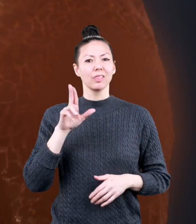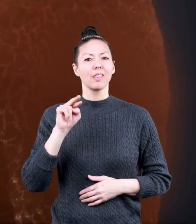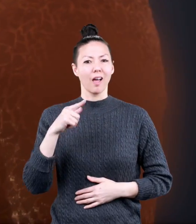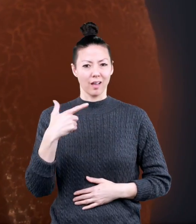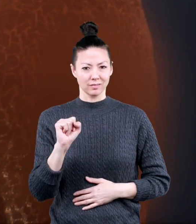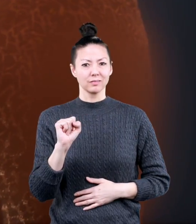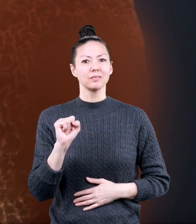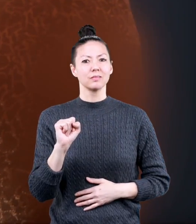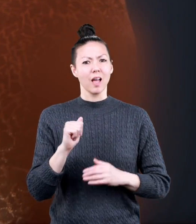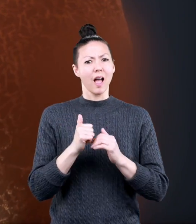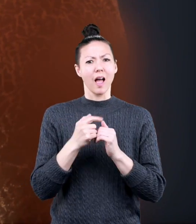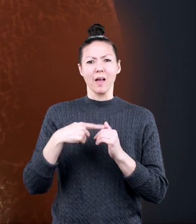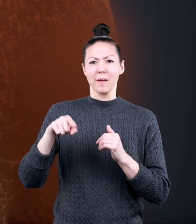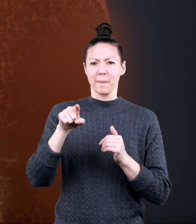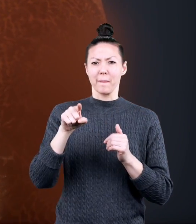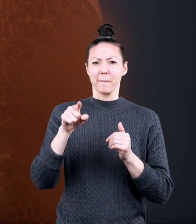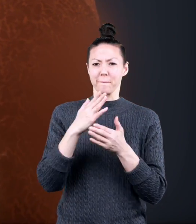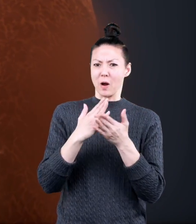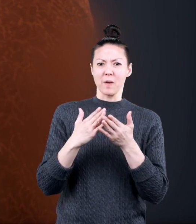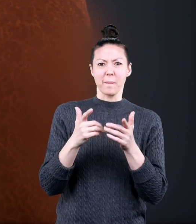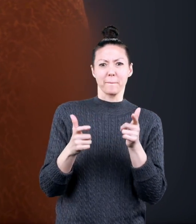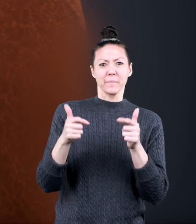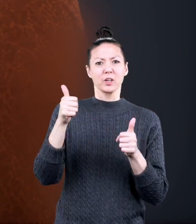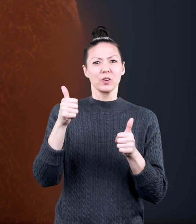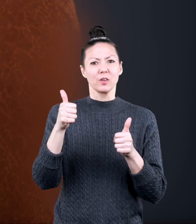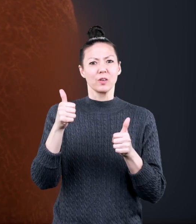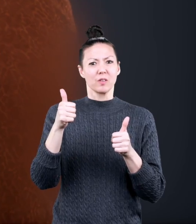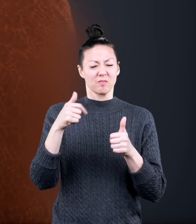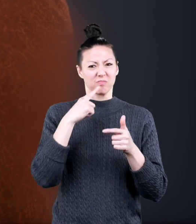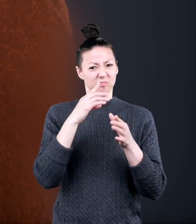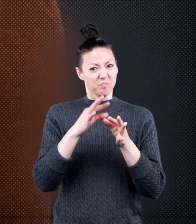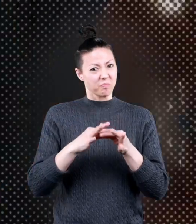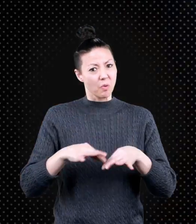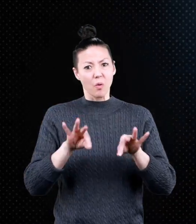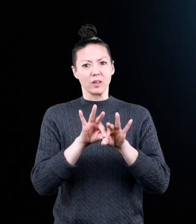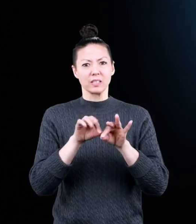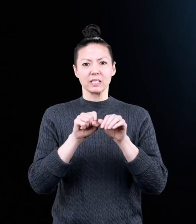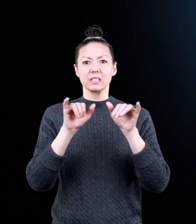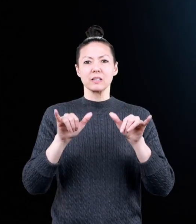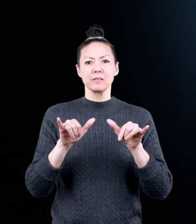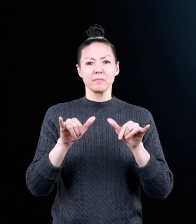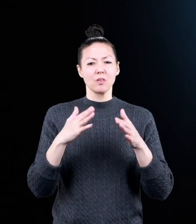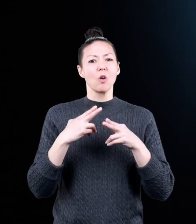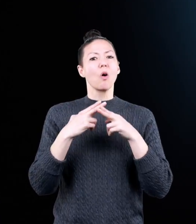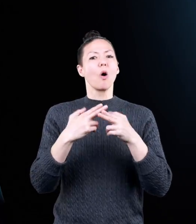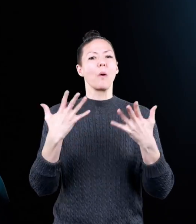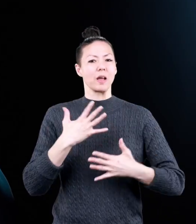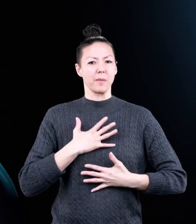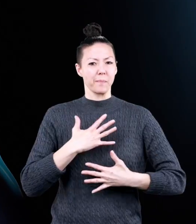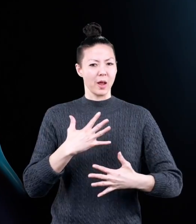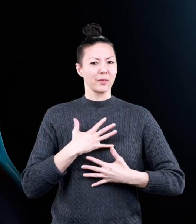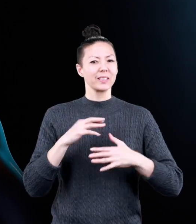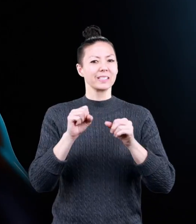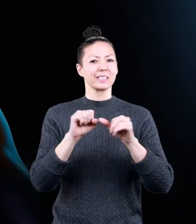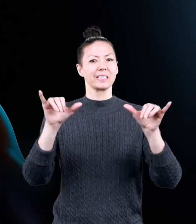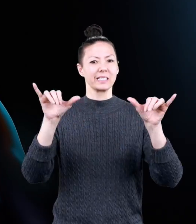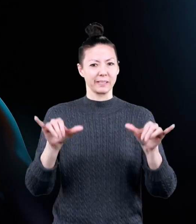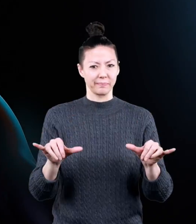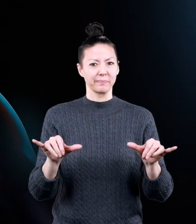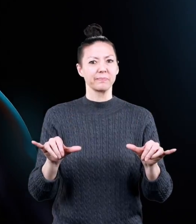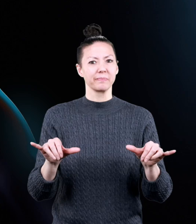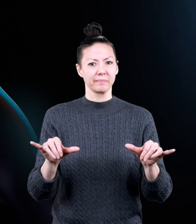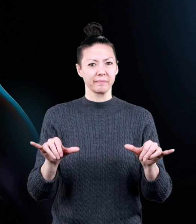about your lungs and how they are part of a bigger, super important system in your body called